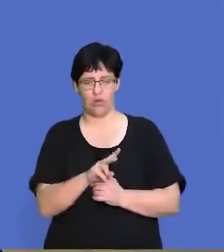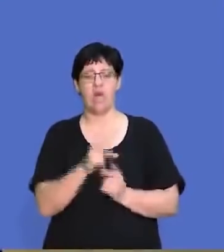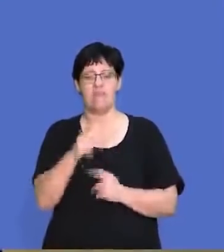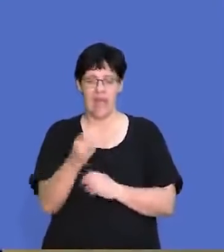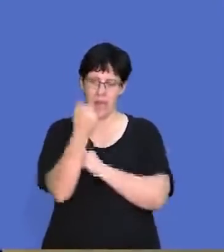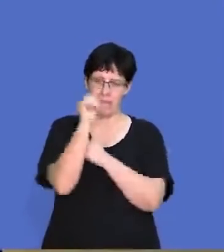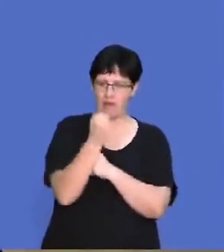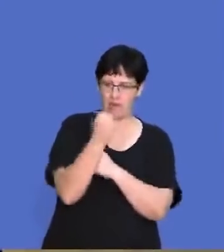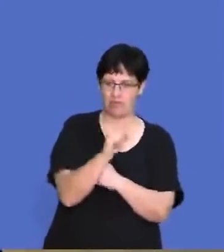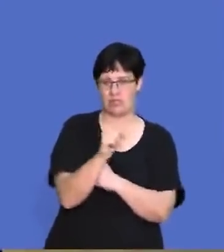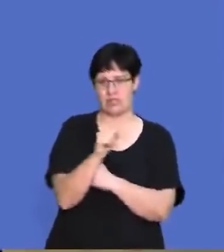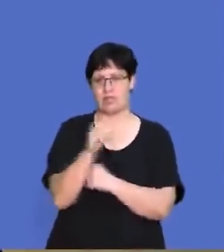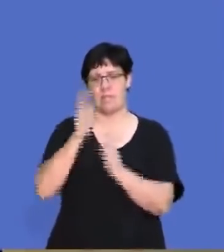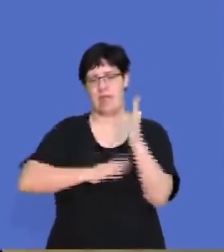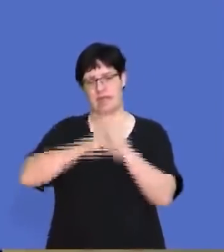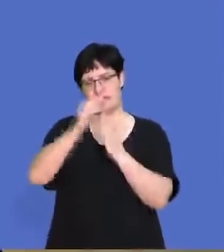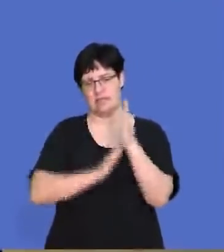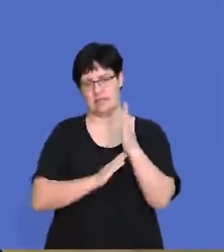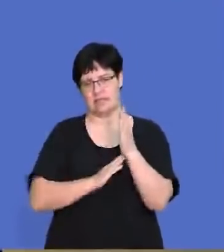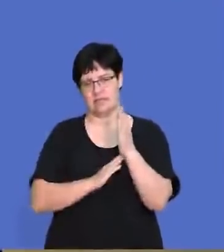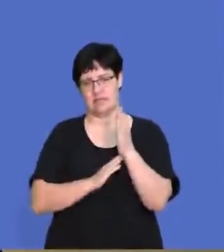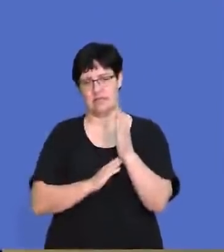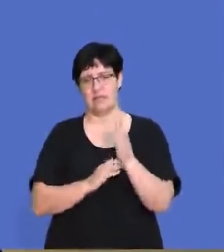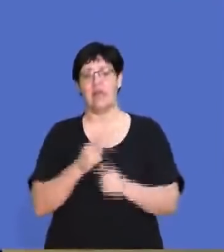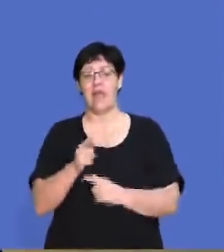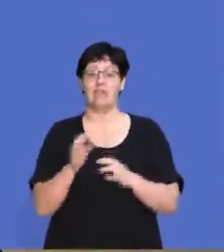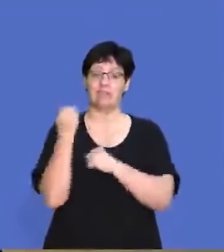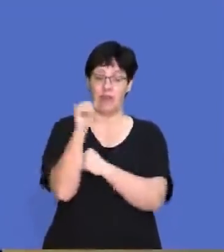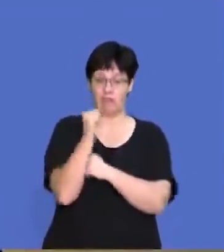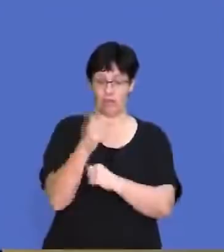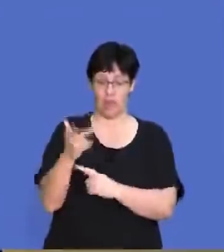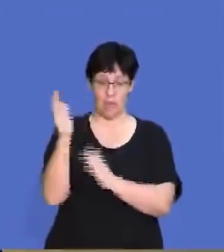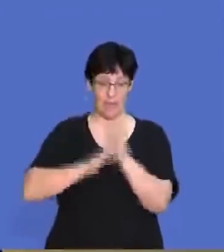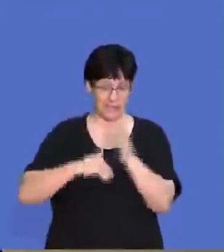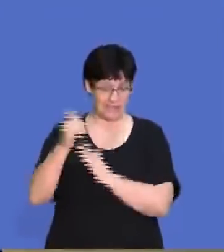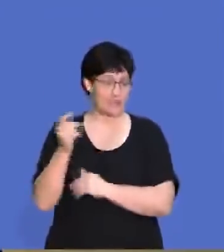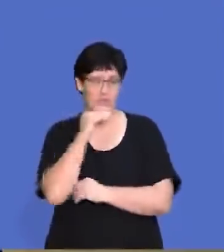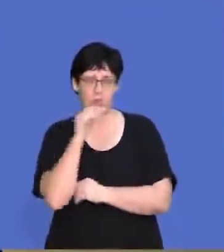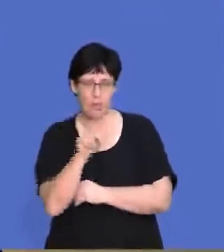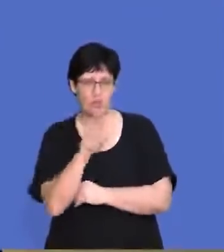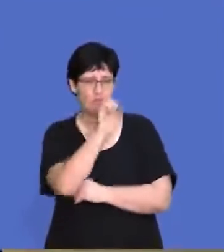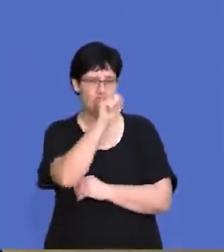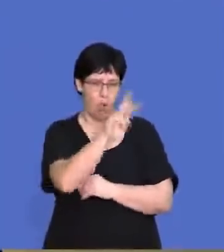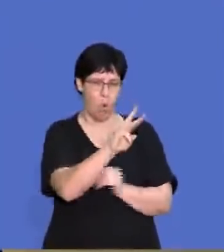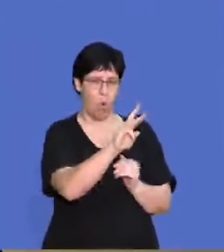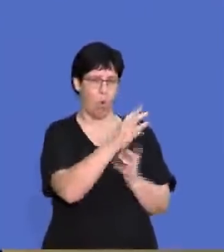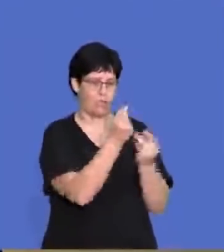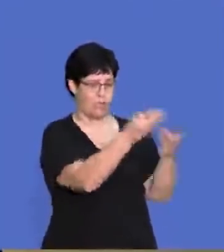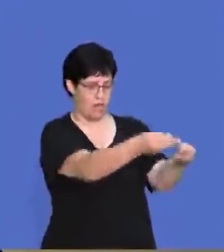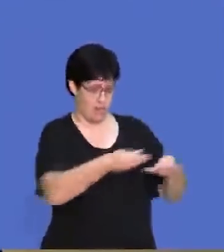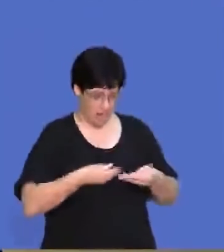there, they are manufacturing paint. So when they manufacture paint, they're taking raw